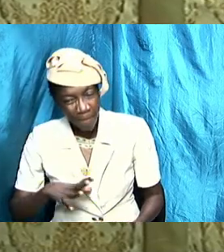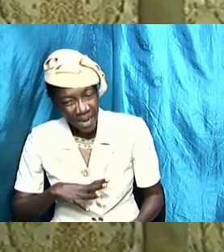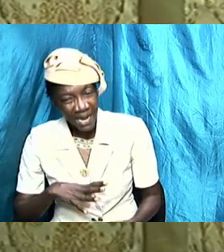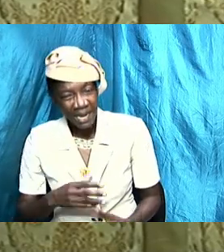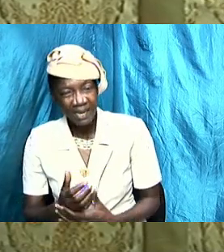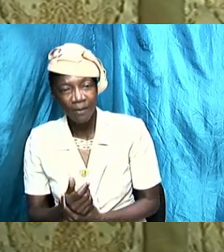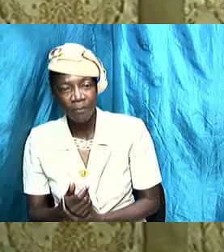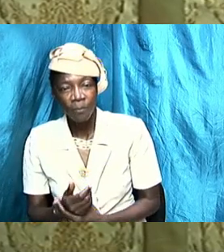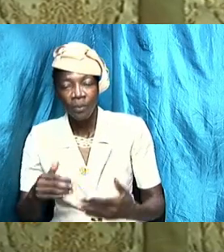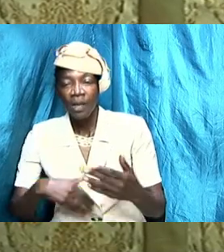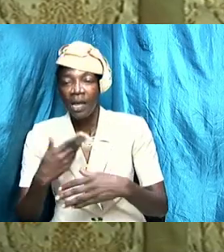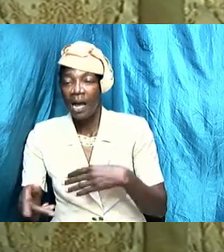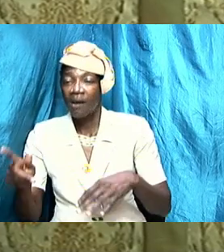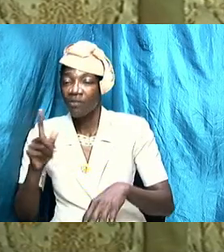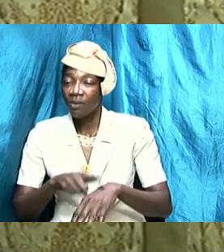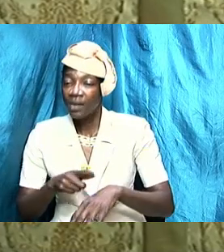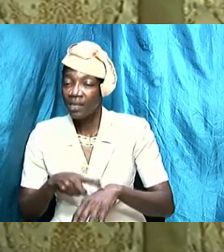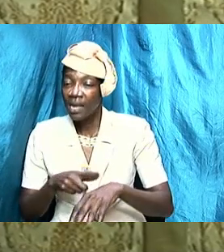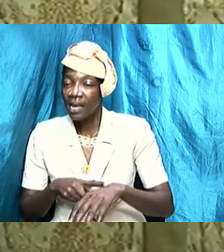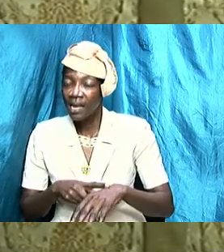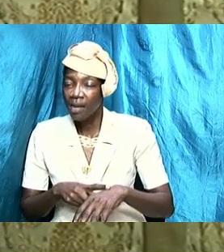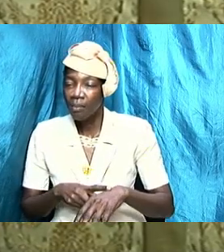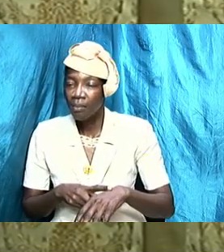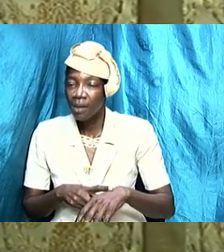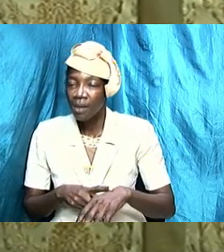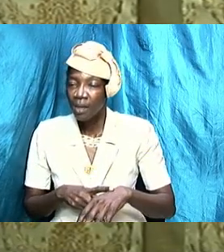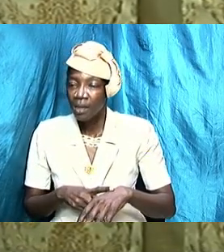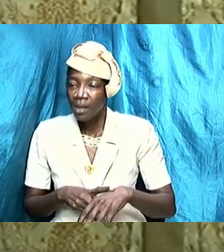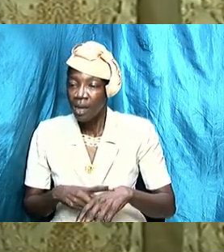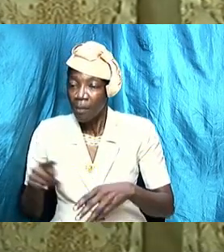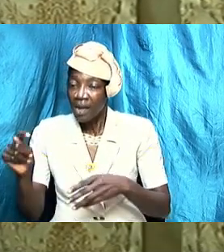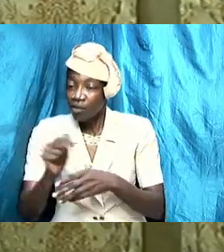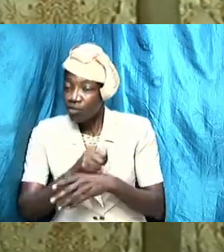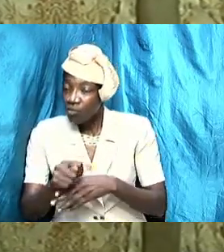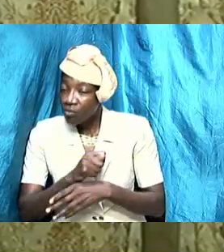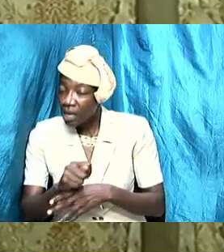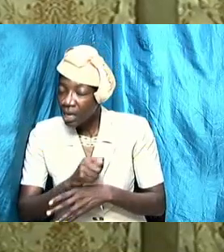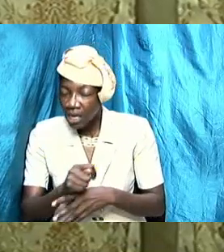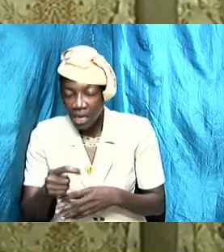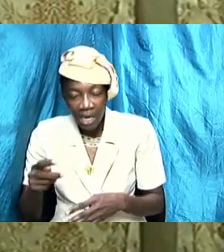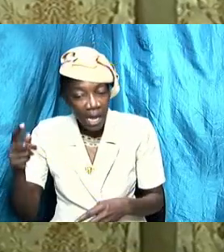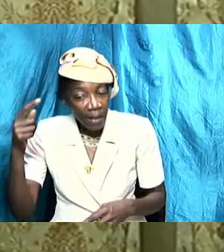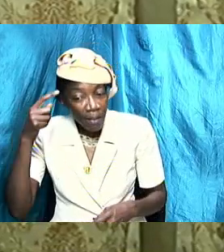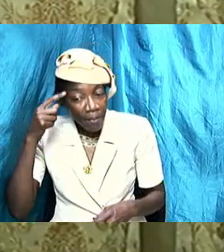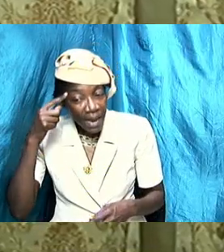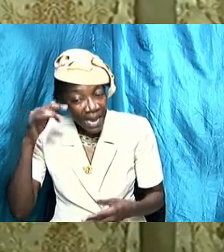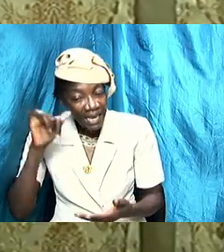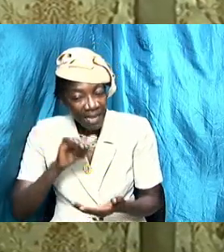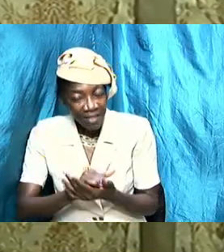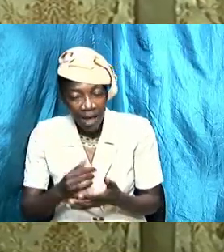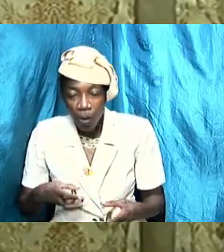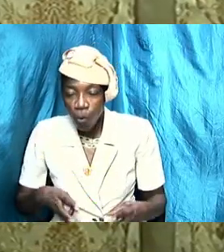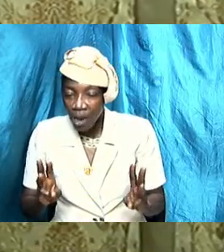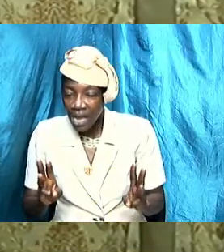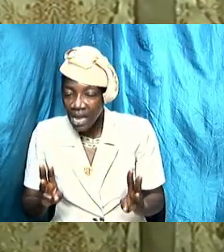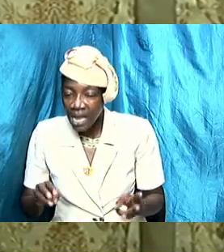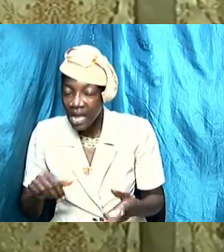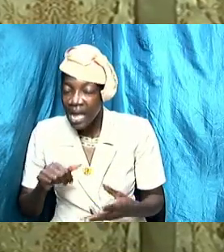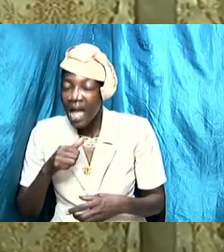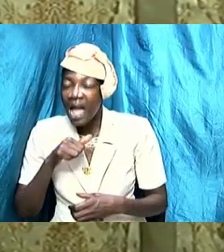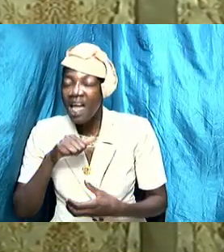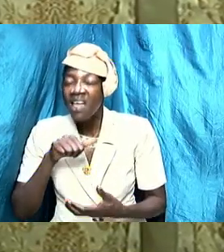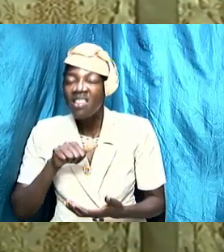man after a while by training our mind in that way because that is how the mind is set you know and that's why